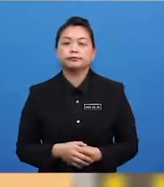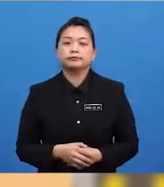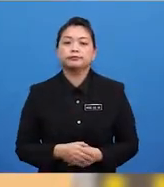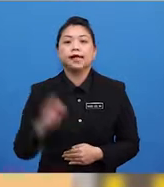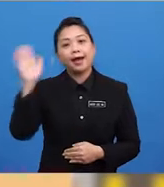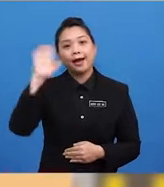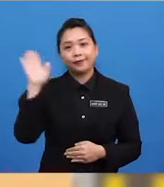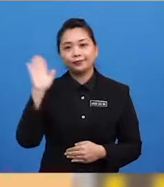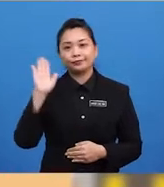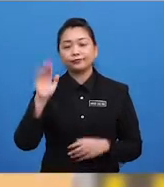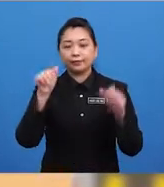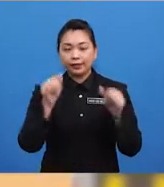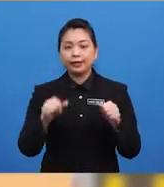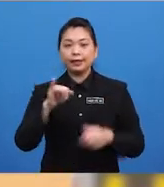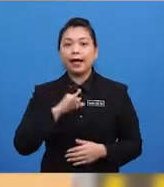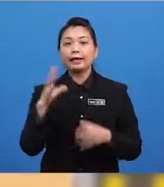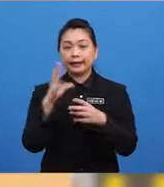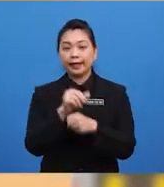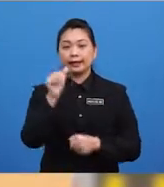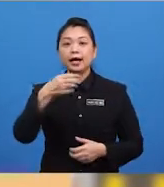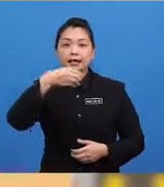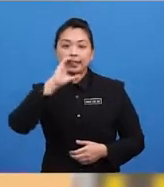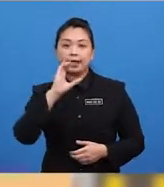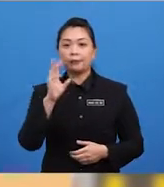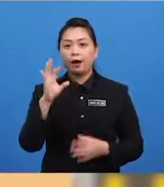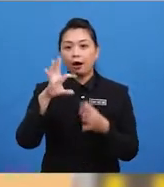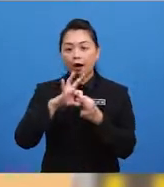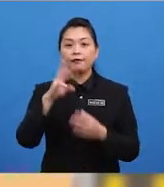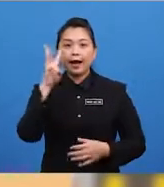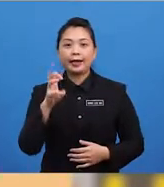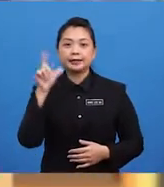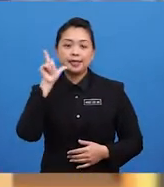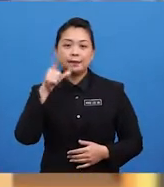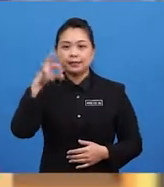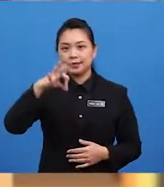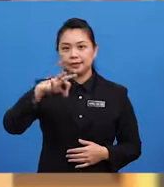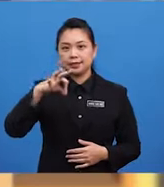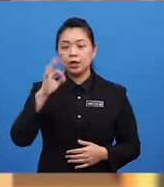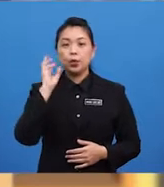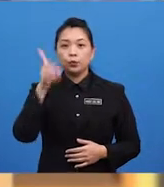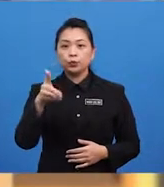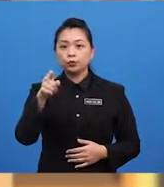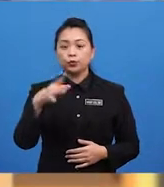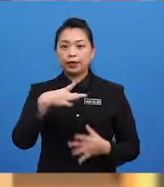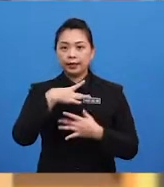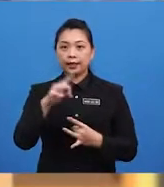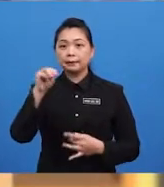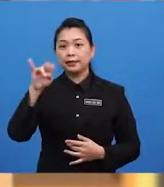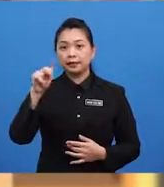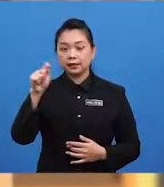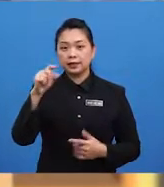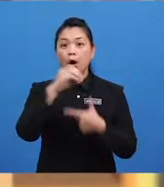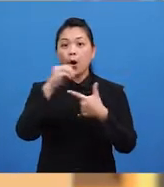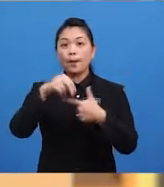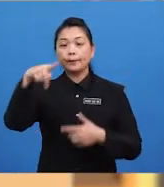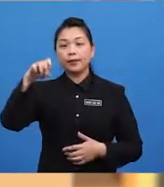Hi, can I get a cup of iced lemon tea? Would you like mint or pepper lemon, sir?